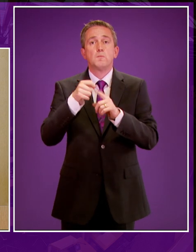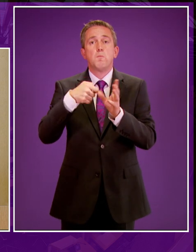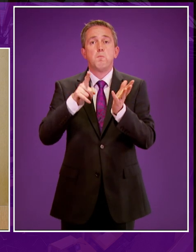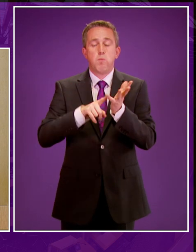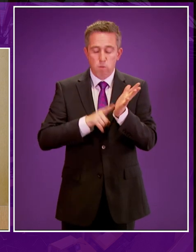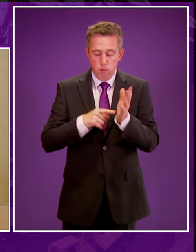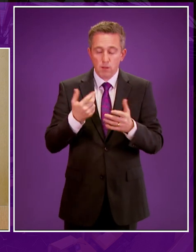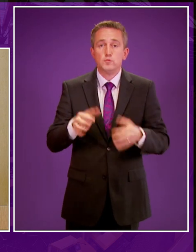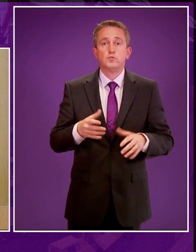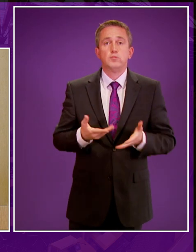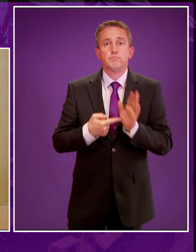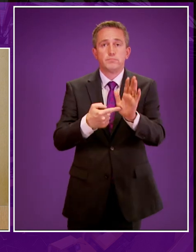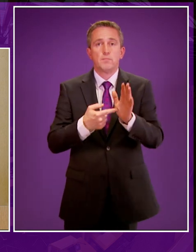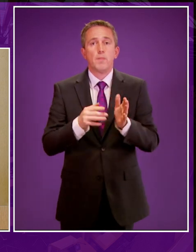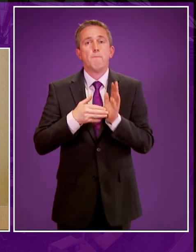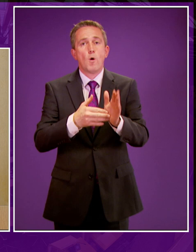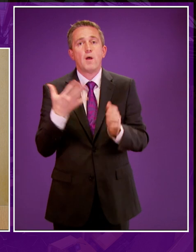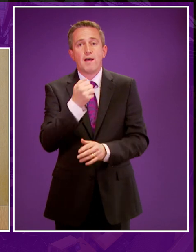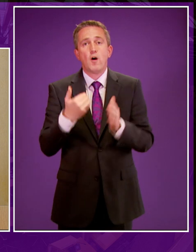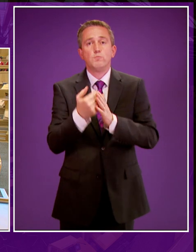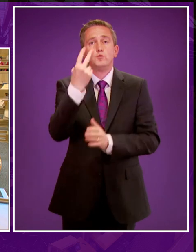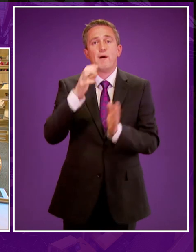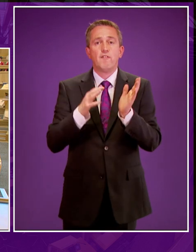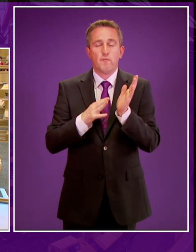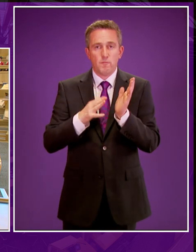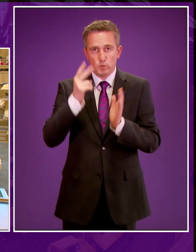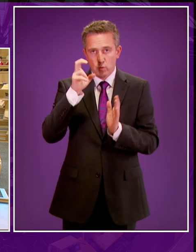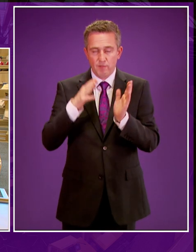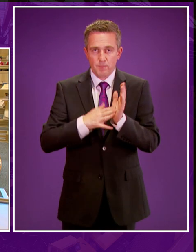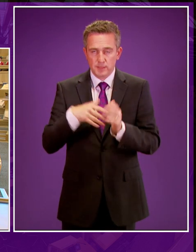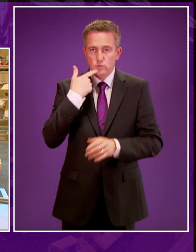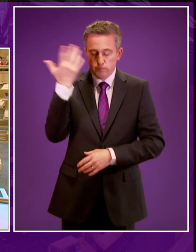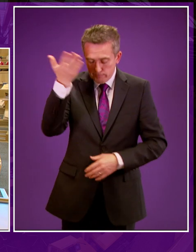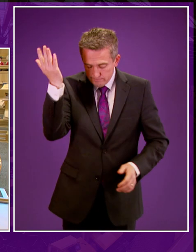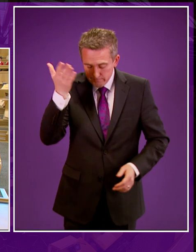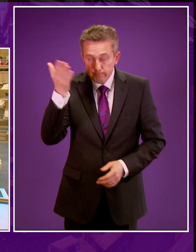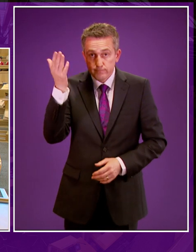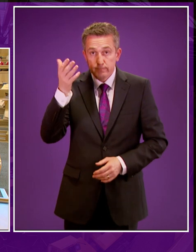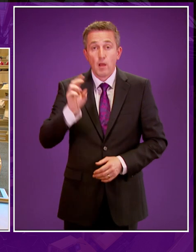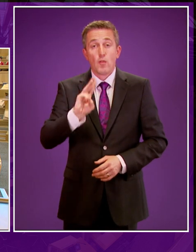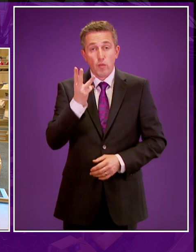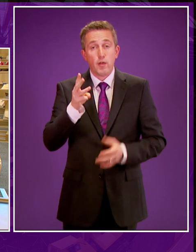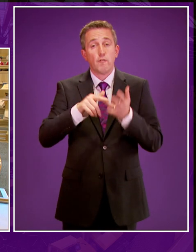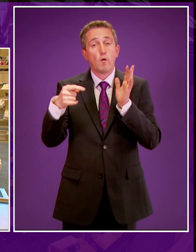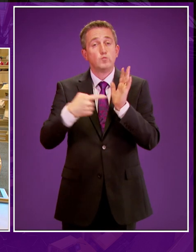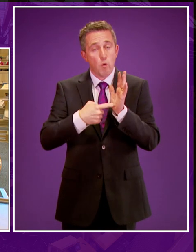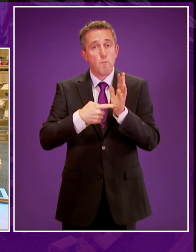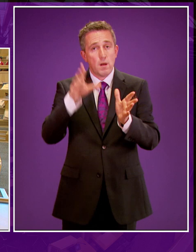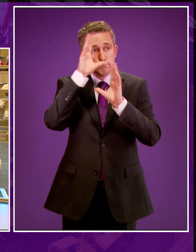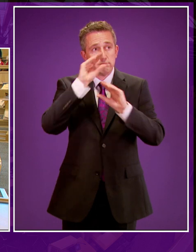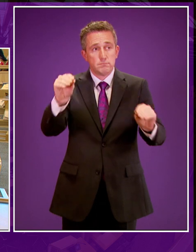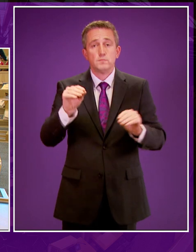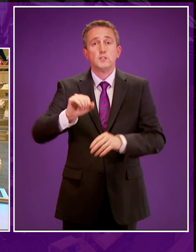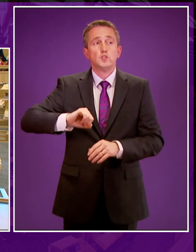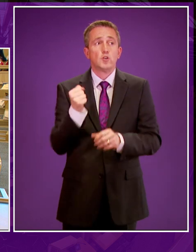to speak to and move the motion up to 12 minutes, please, Minister. Thank you, presiding officer. On the 3rd of October, I set out the conclusion